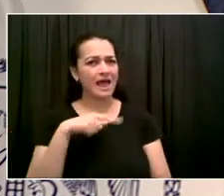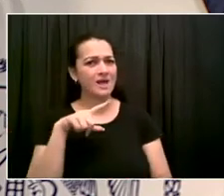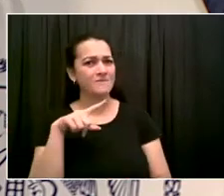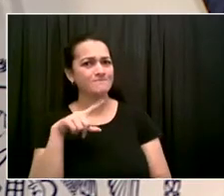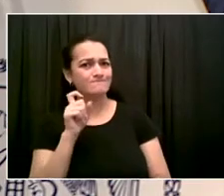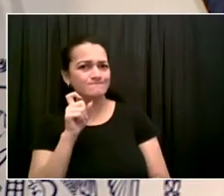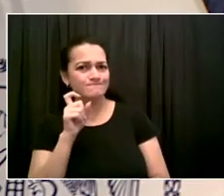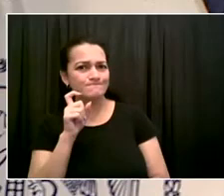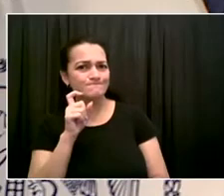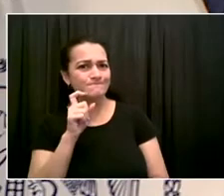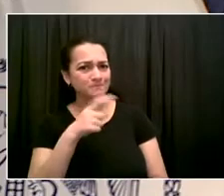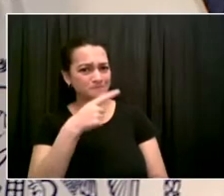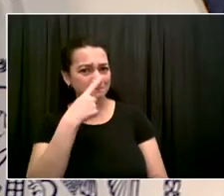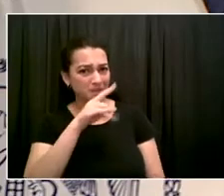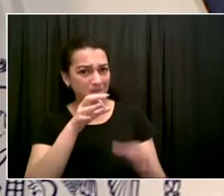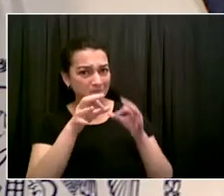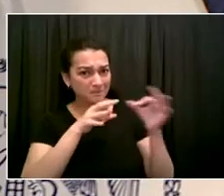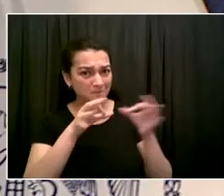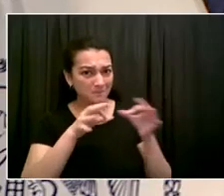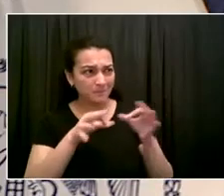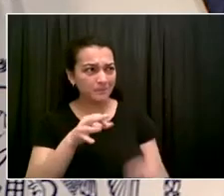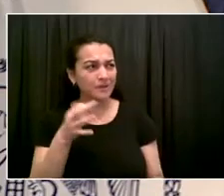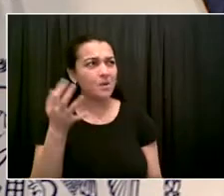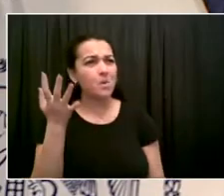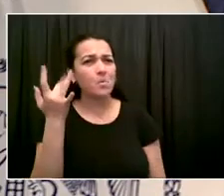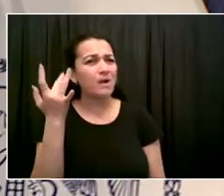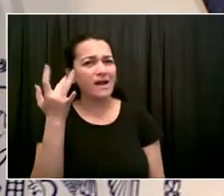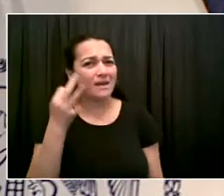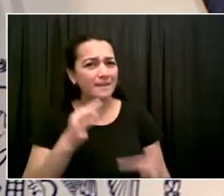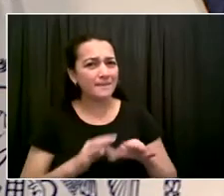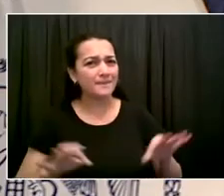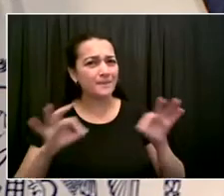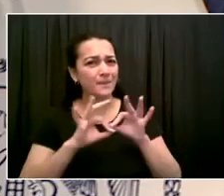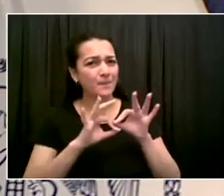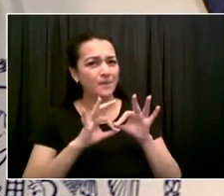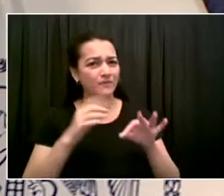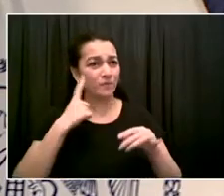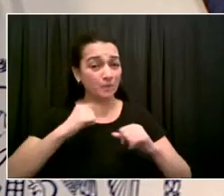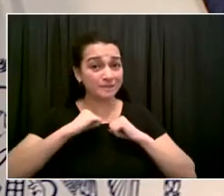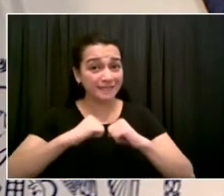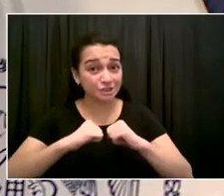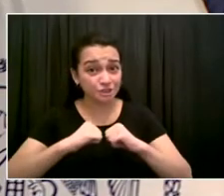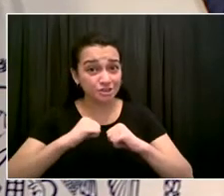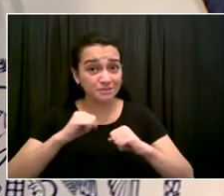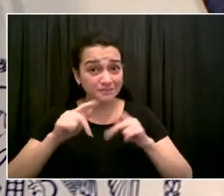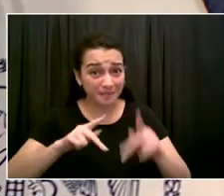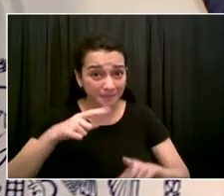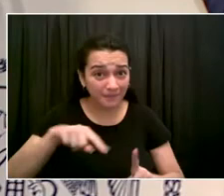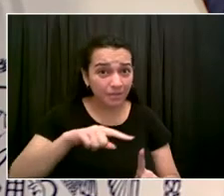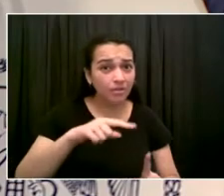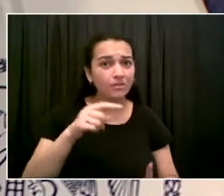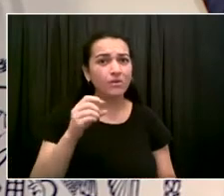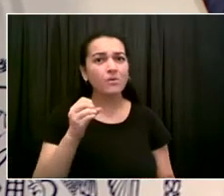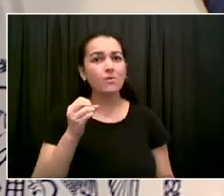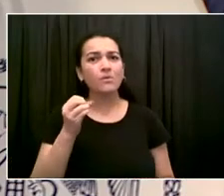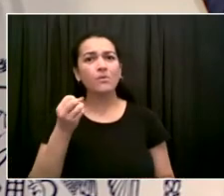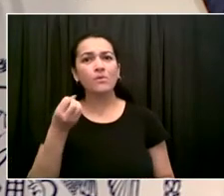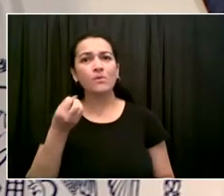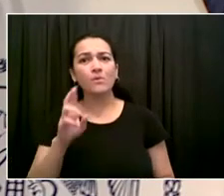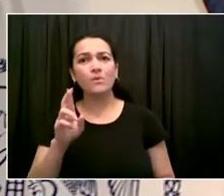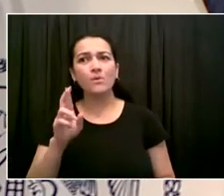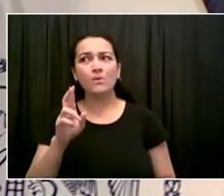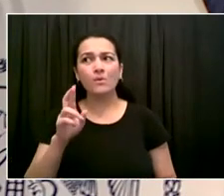vaccinated people. This is because the vaccinated people can spread the virus, and that can mean really bad things for the